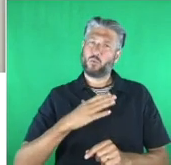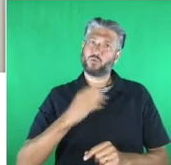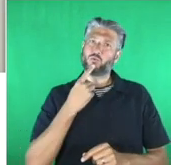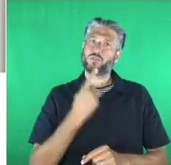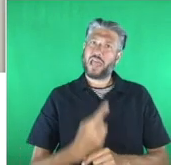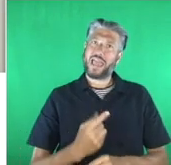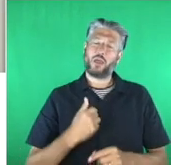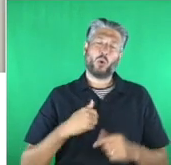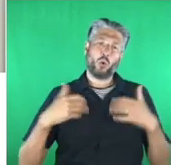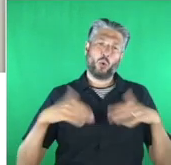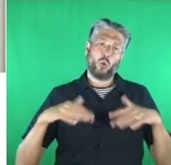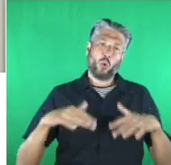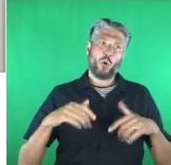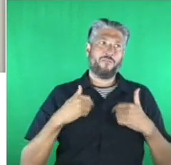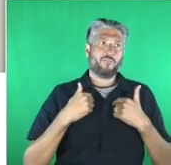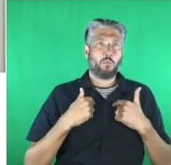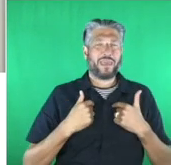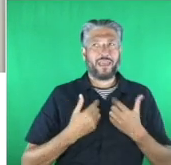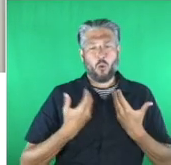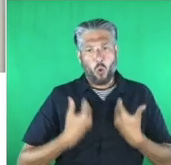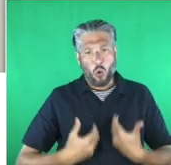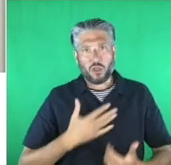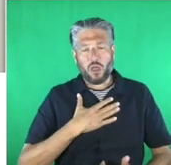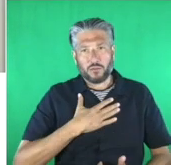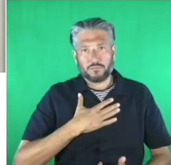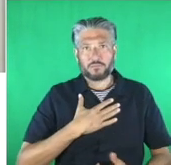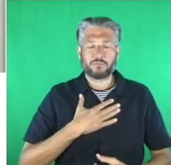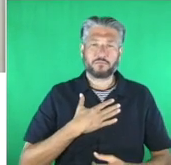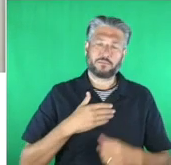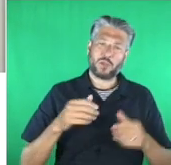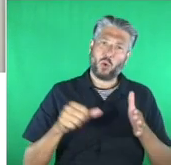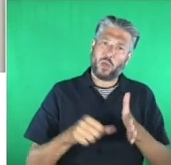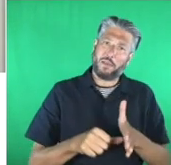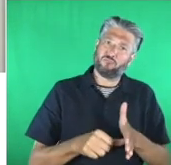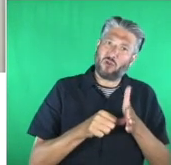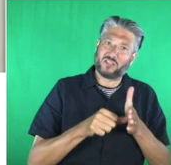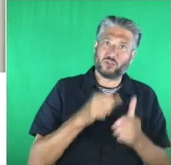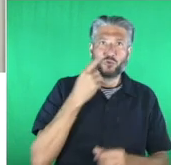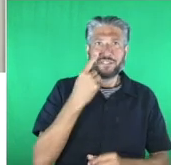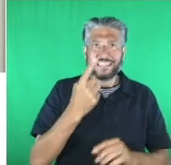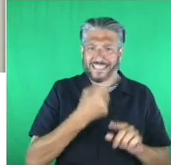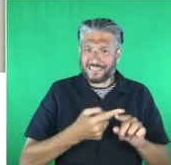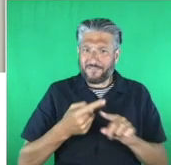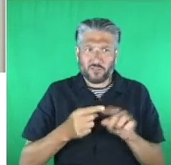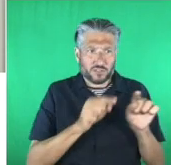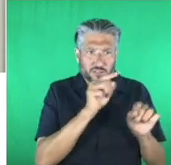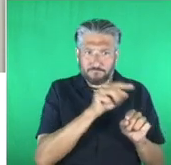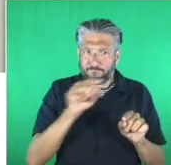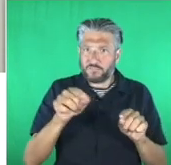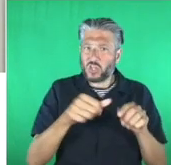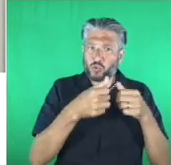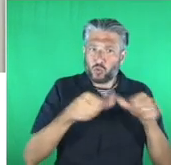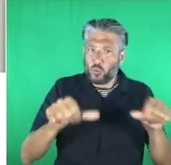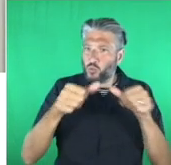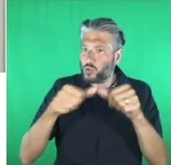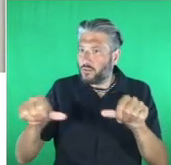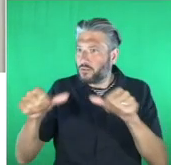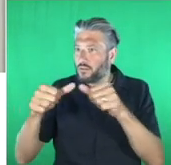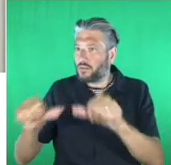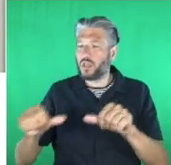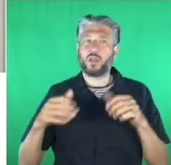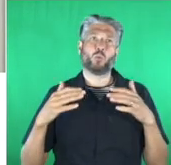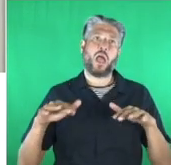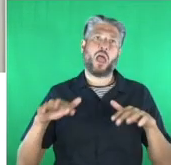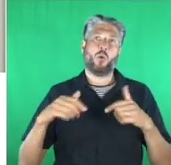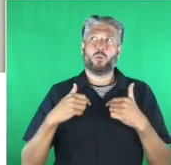we've been very impressed with the breadth the depth and the creativity of the solutions presented to us to judge it was a really difficult